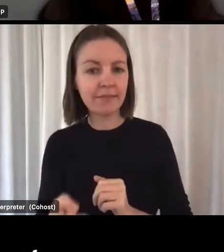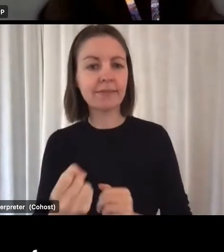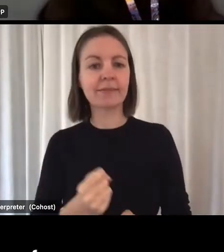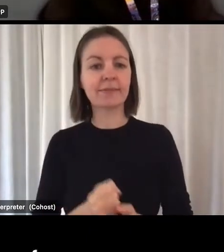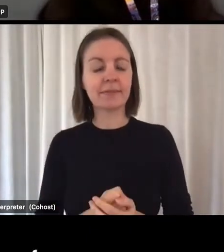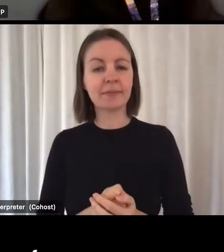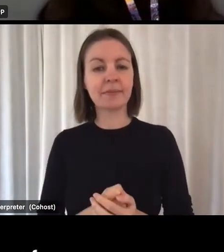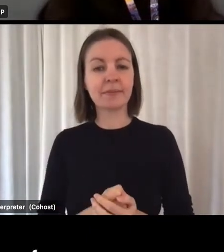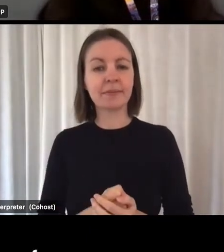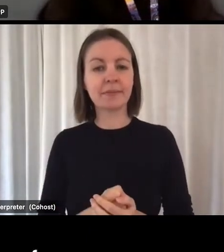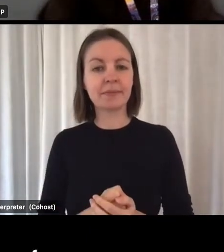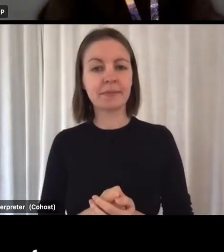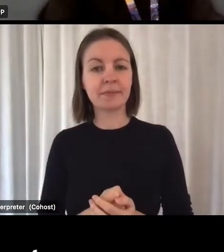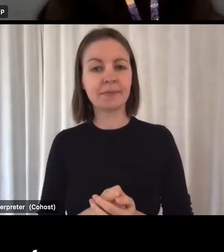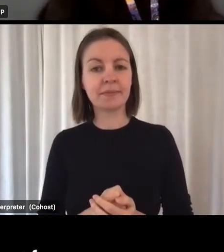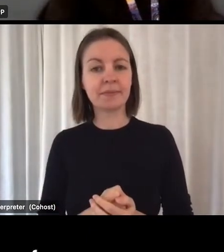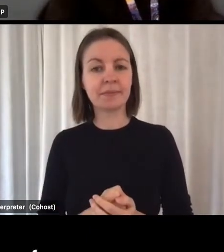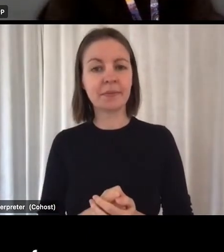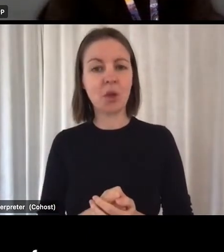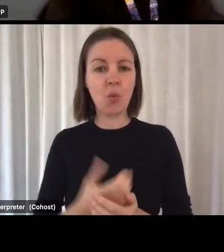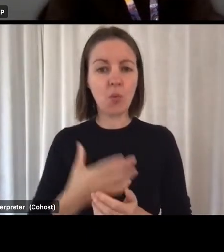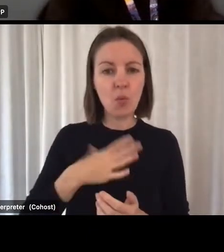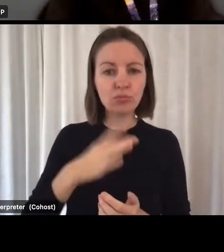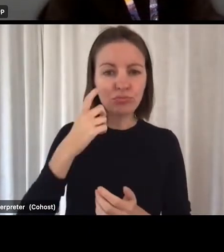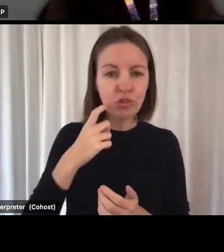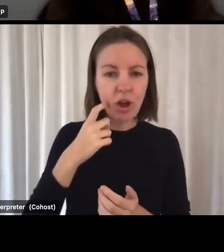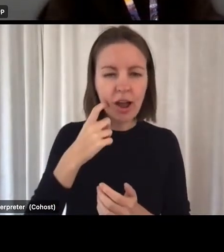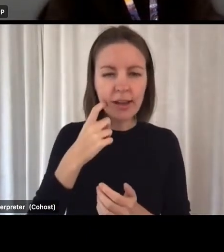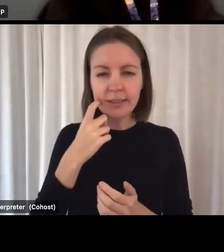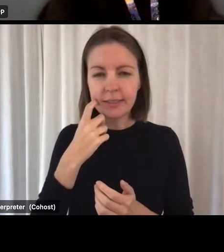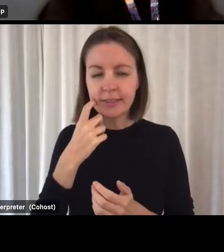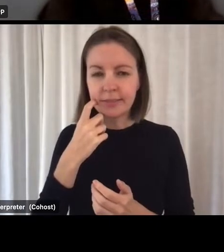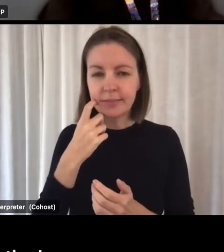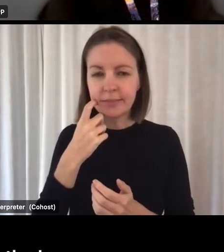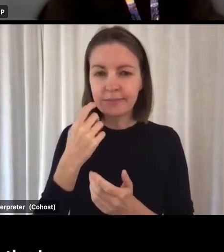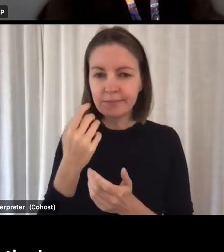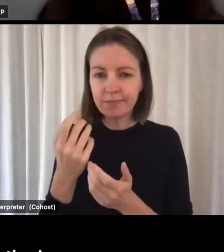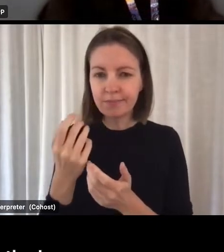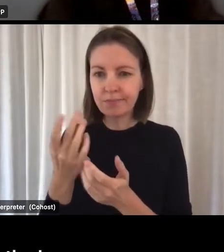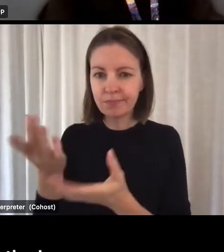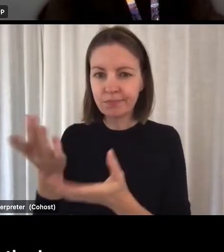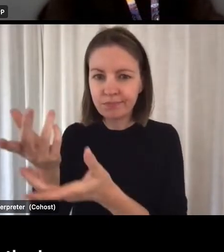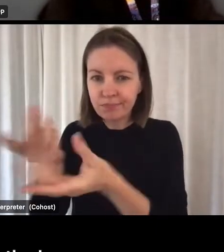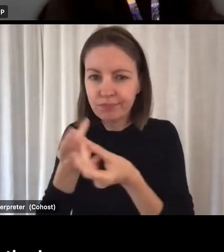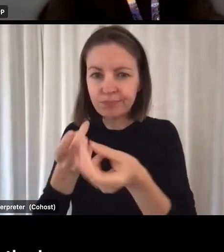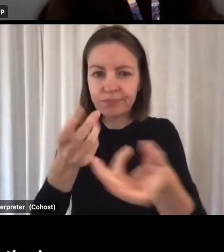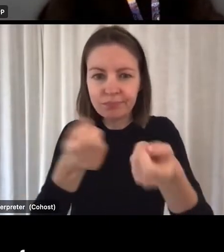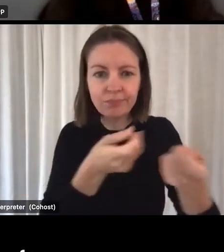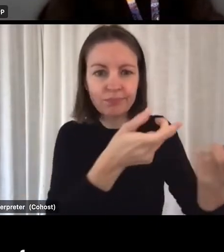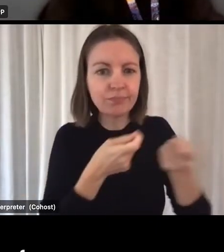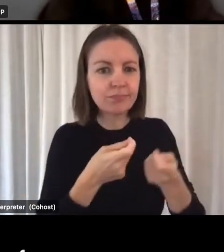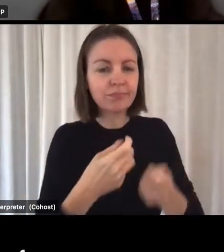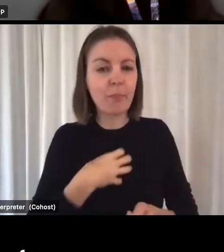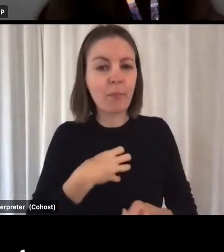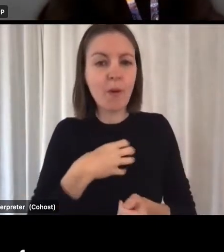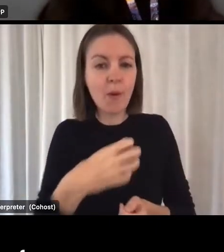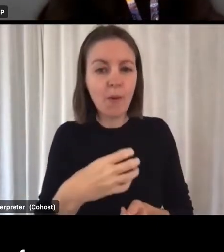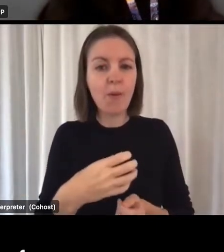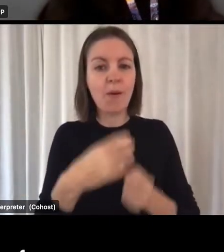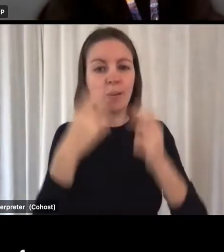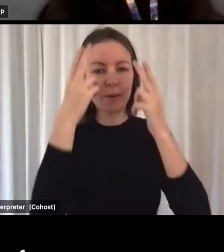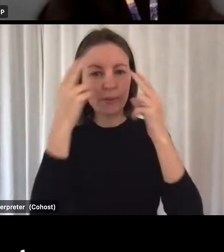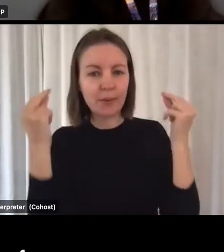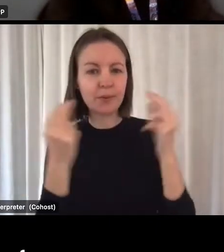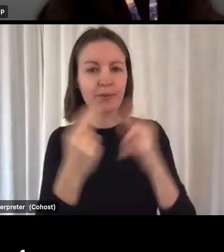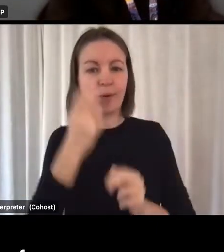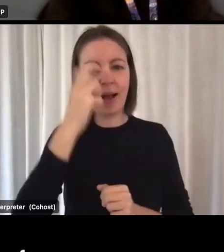It will assist in the attraction and retention of registered nurses. We know providers are struggling to build their workforce. So this is